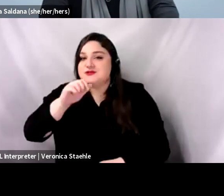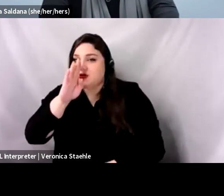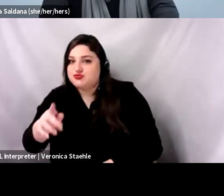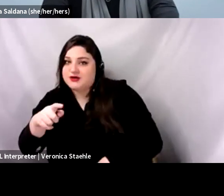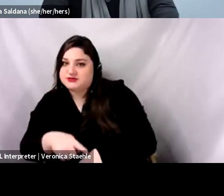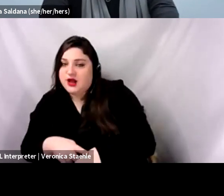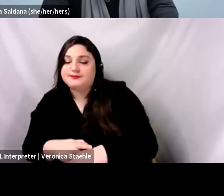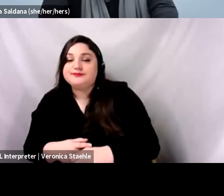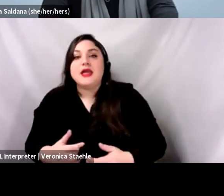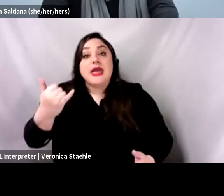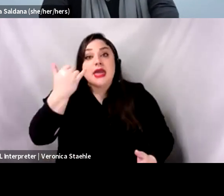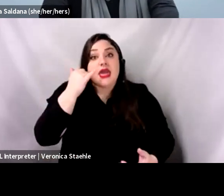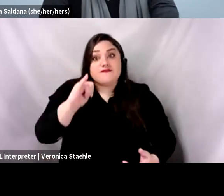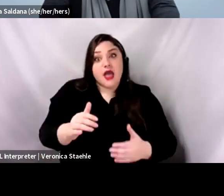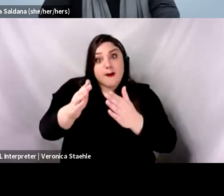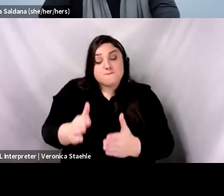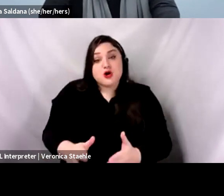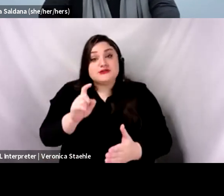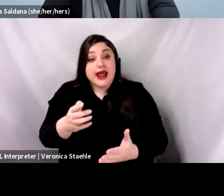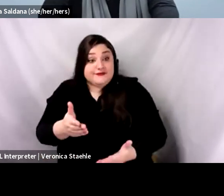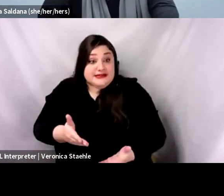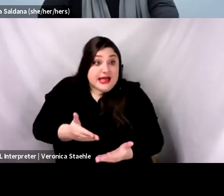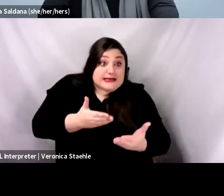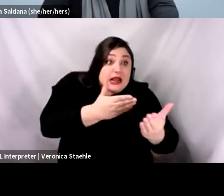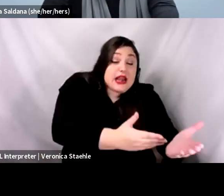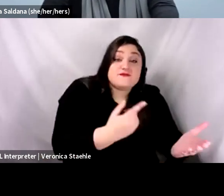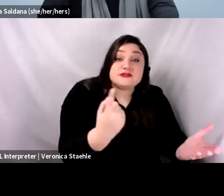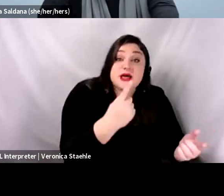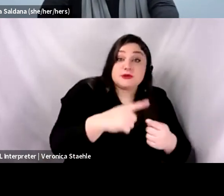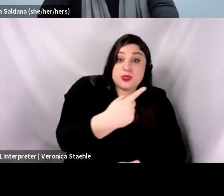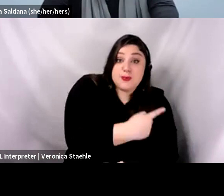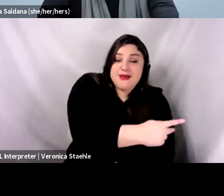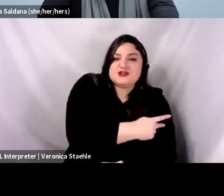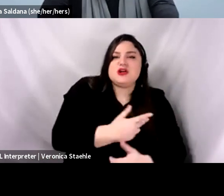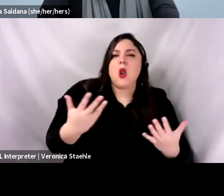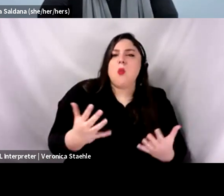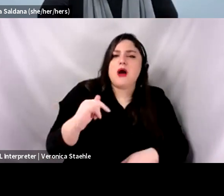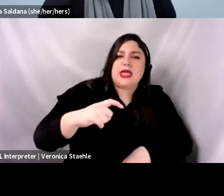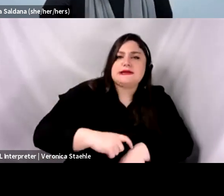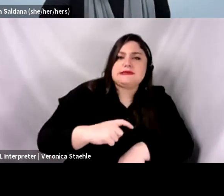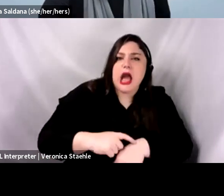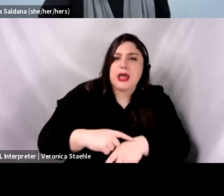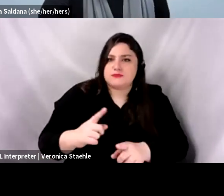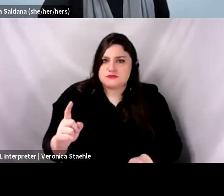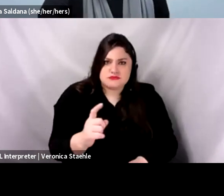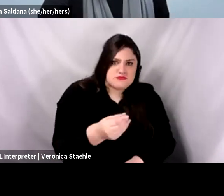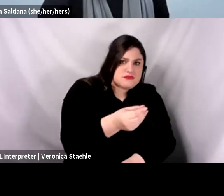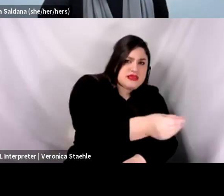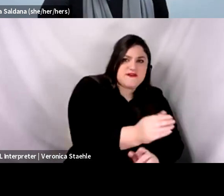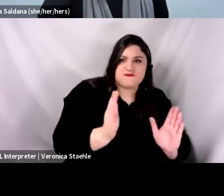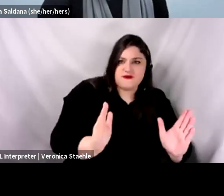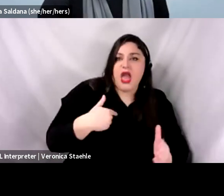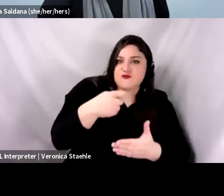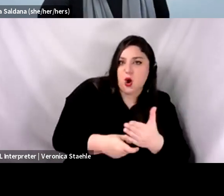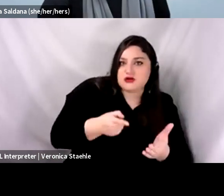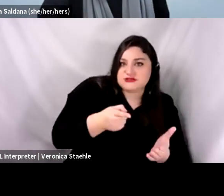you probably want to capture that time as kind of direct cost associated with delivering that. On the flip side, they may be spending some time in